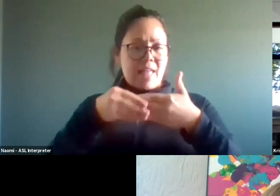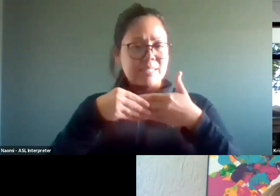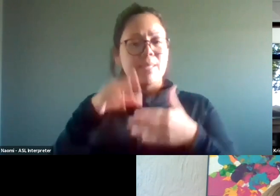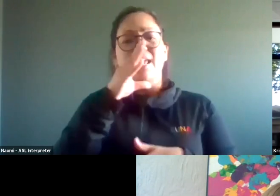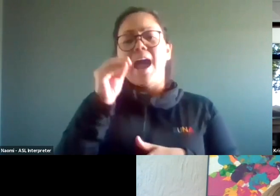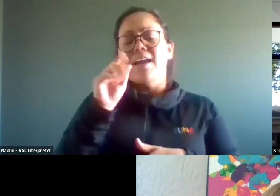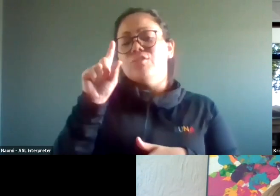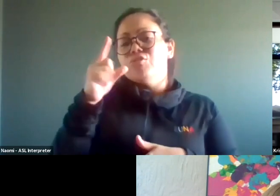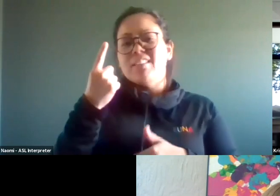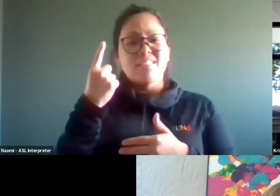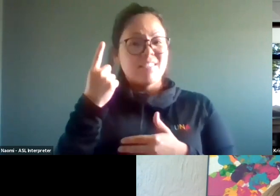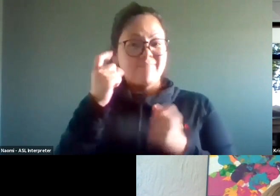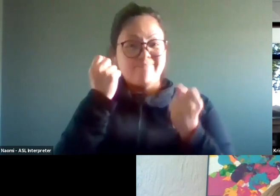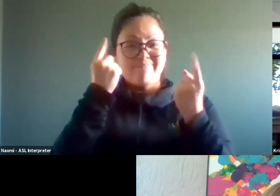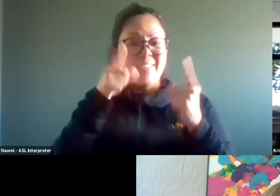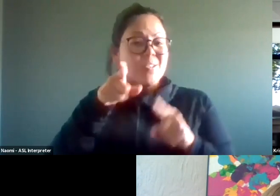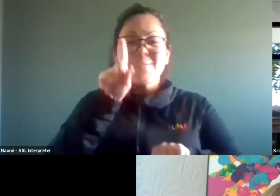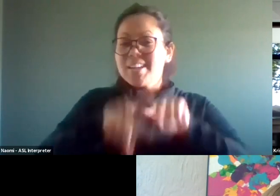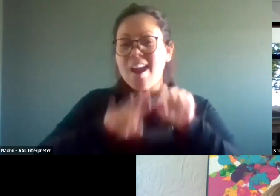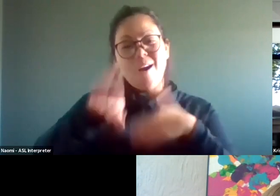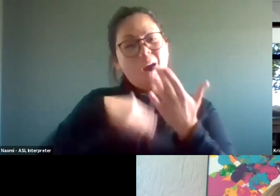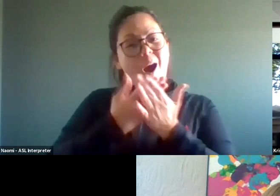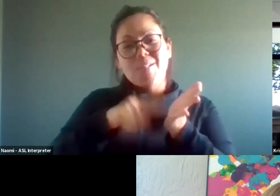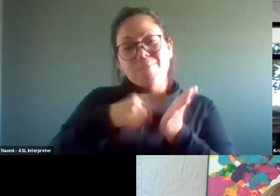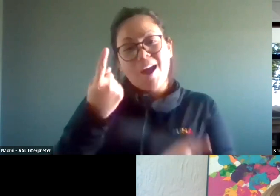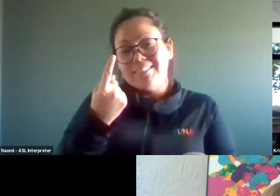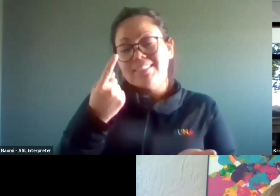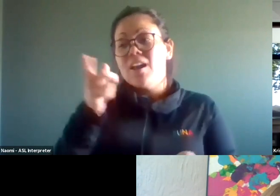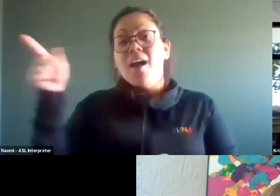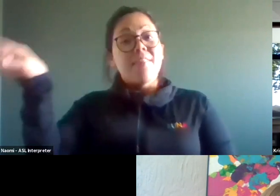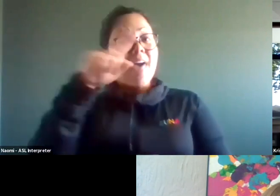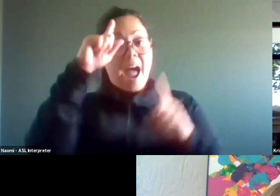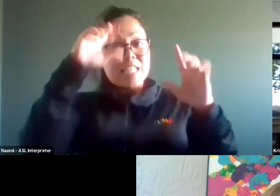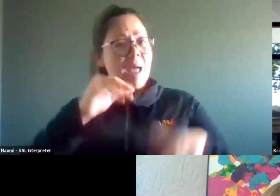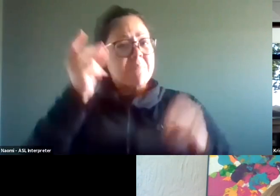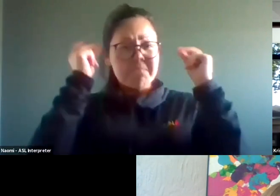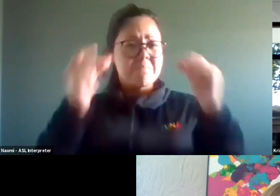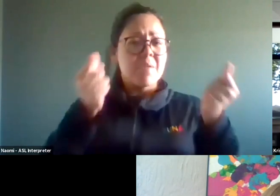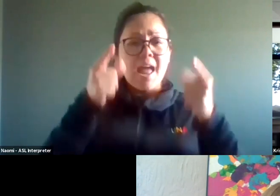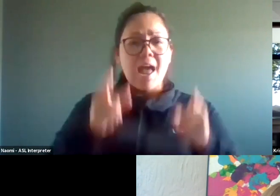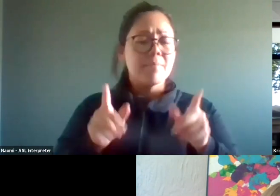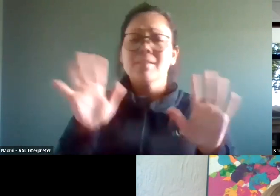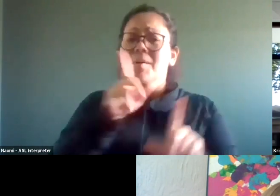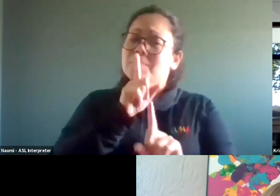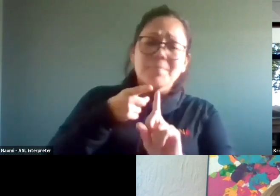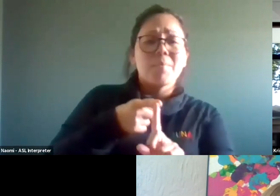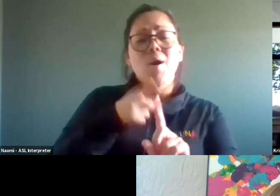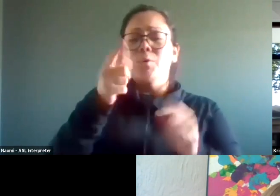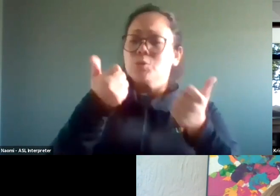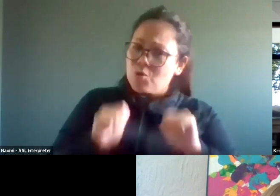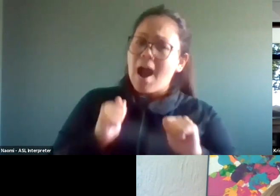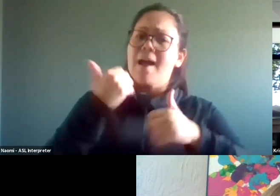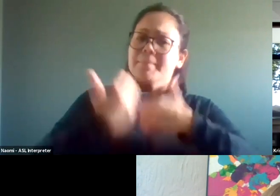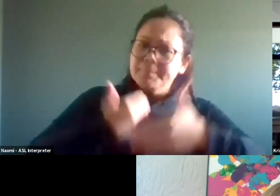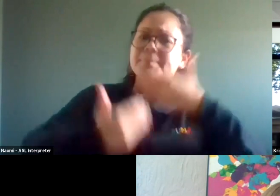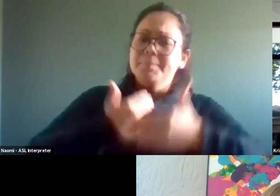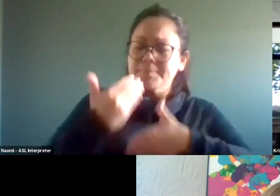just accept that you can't do it all at once. And nobody expects you to do it all at once, as long as you just are trying and constantly moving forward and